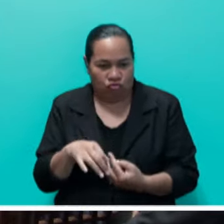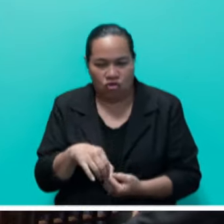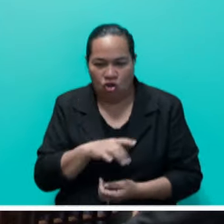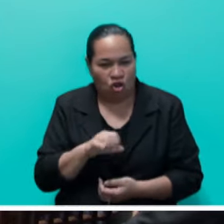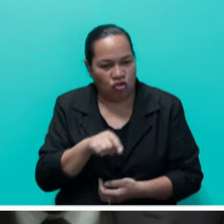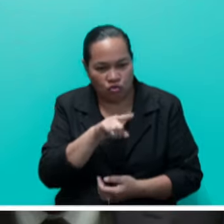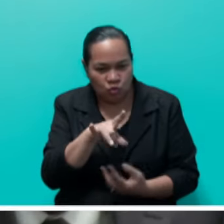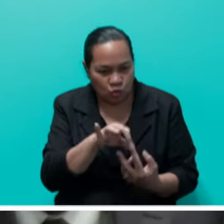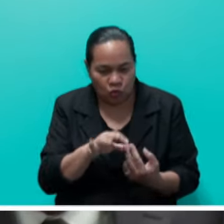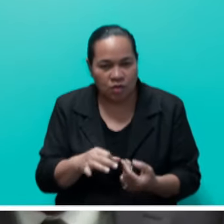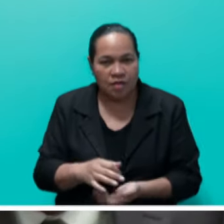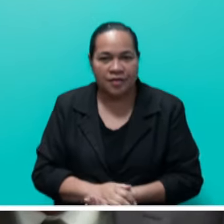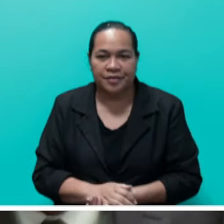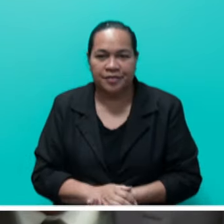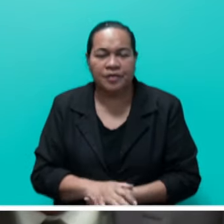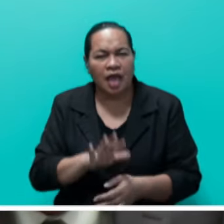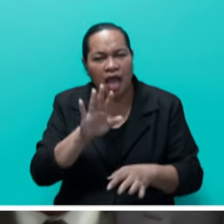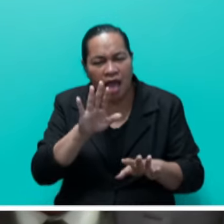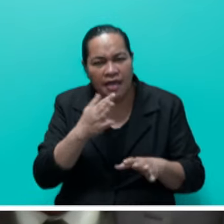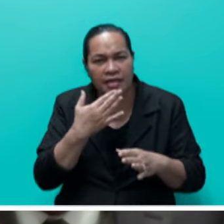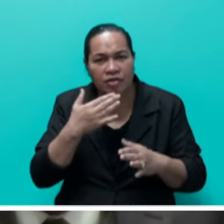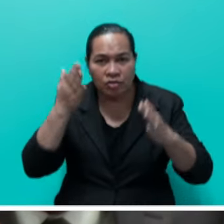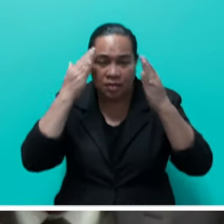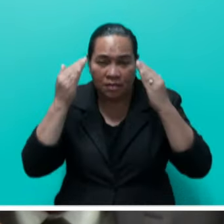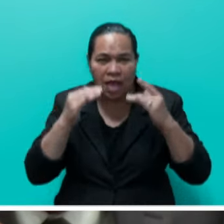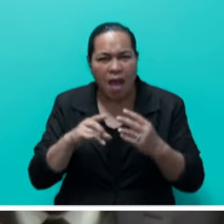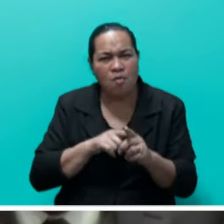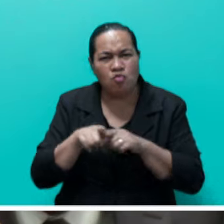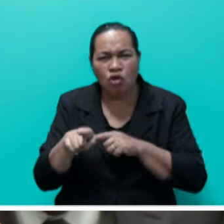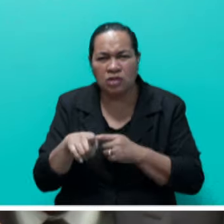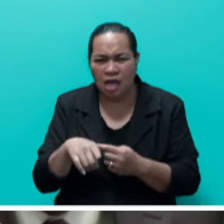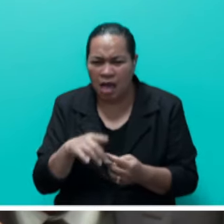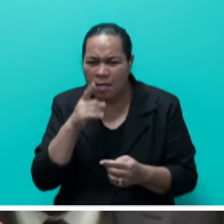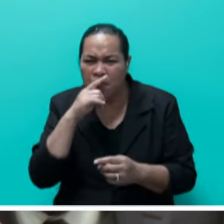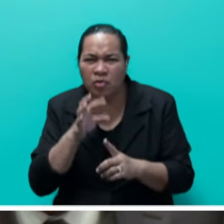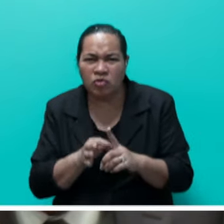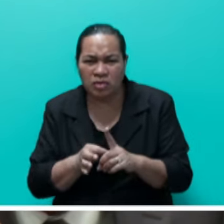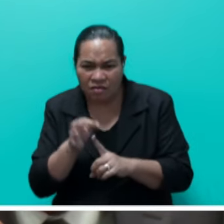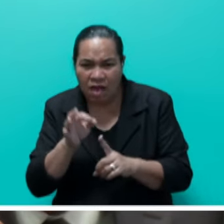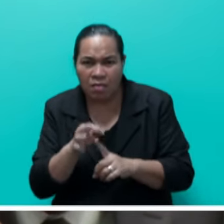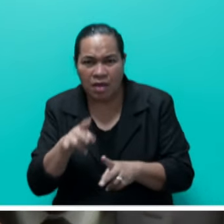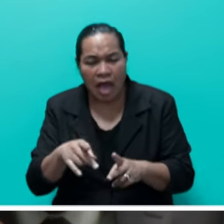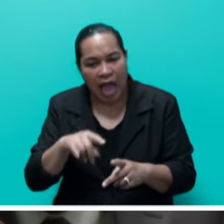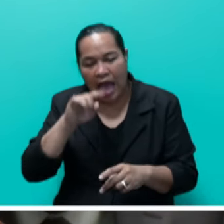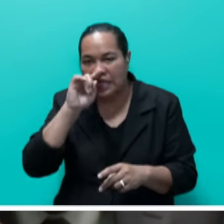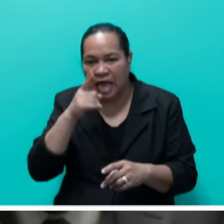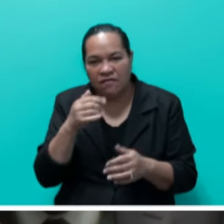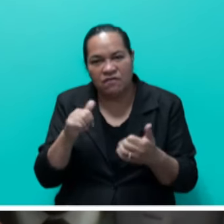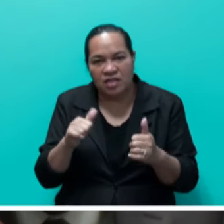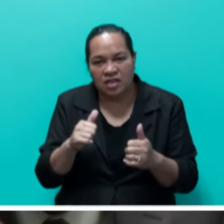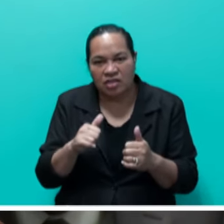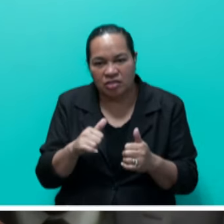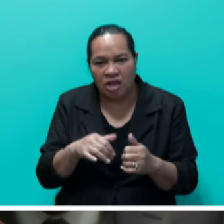Speaker. Most of the developers are unable to complete the development within the five-year term